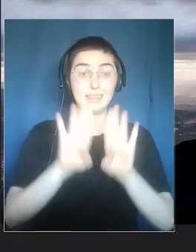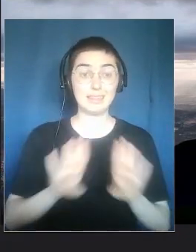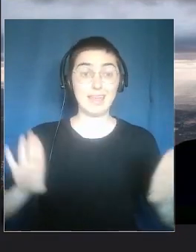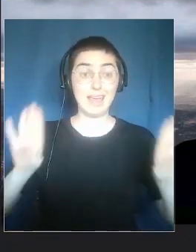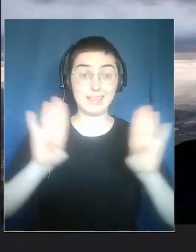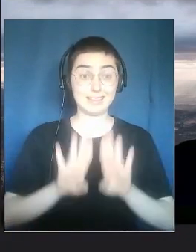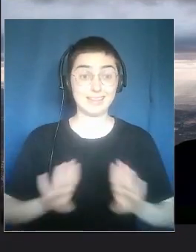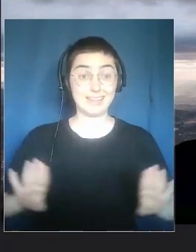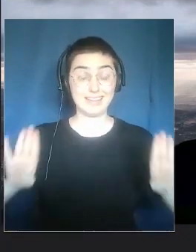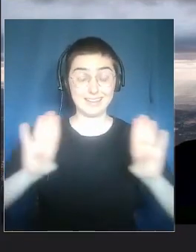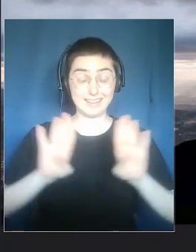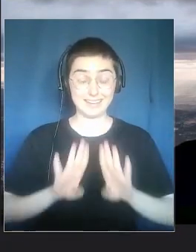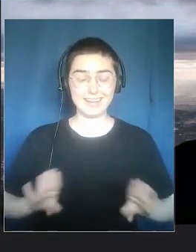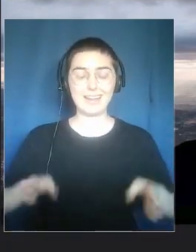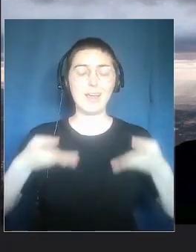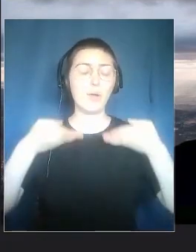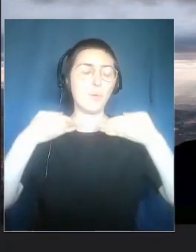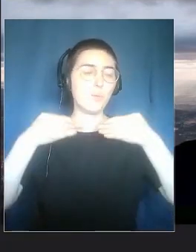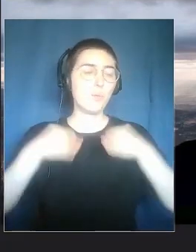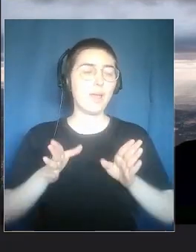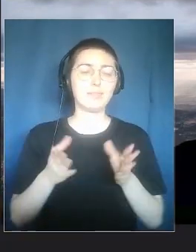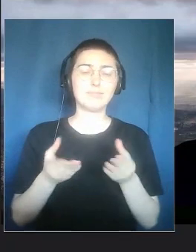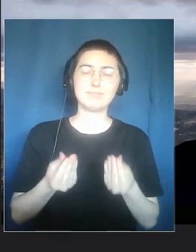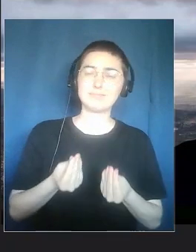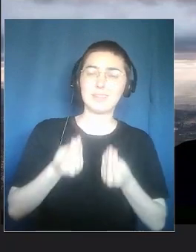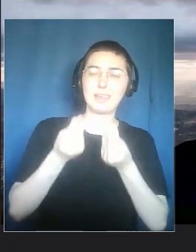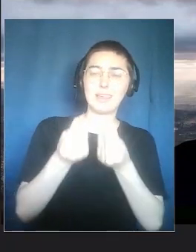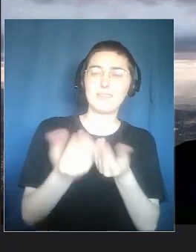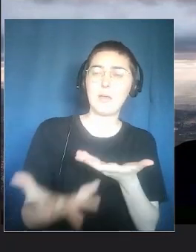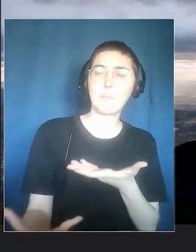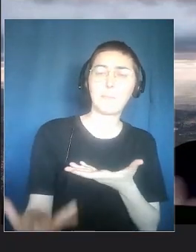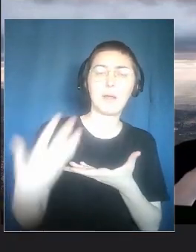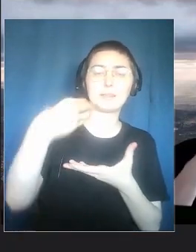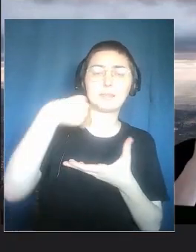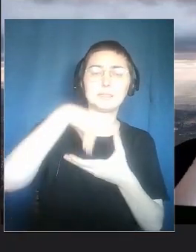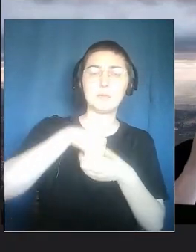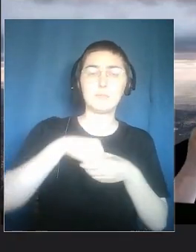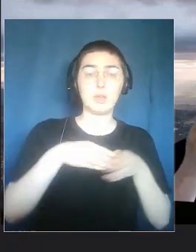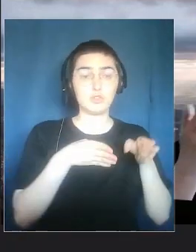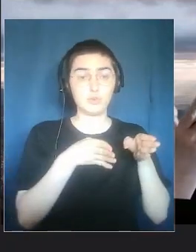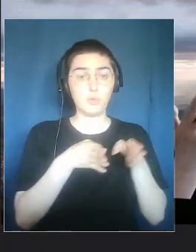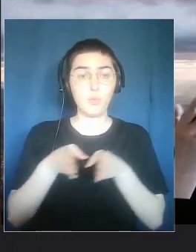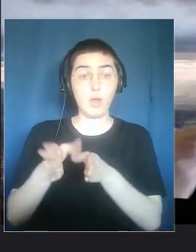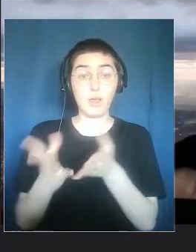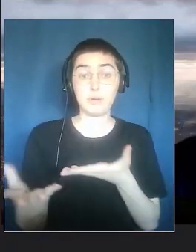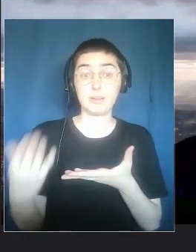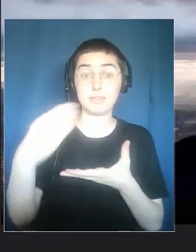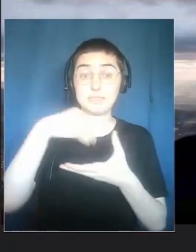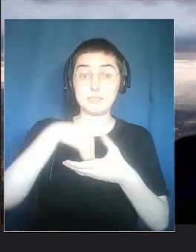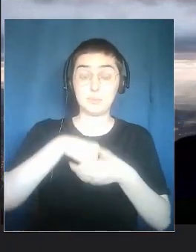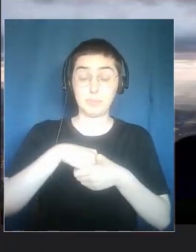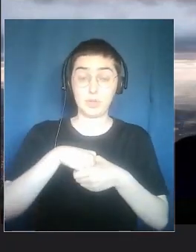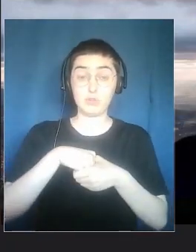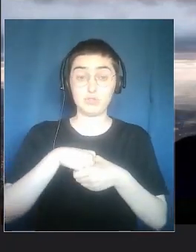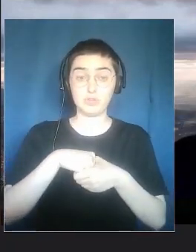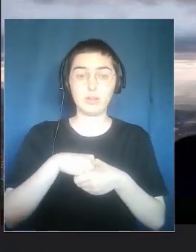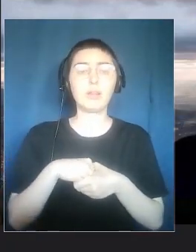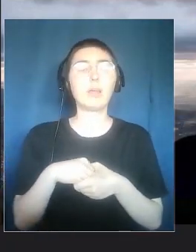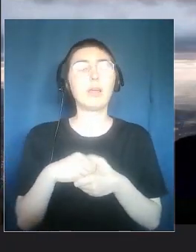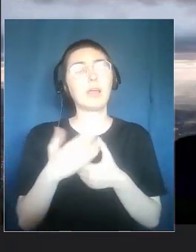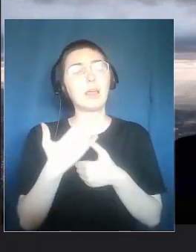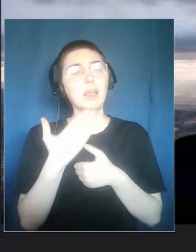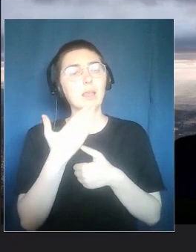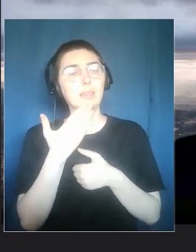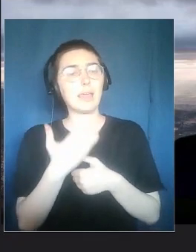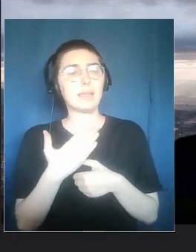in detail, more in-depth. The modes to create participative pathways through